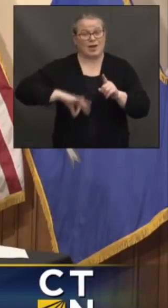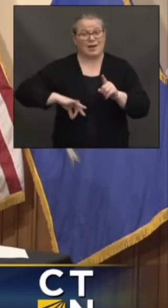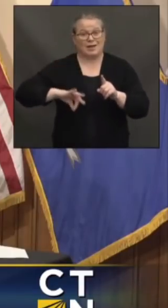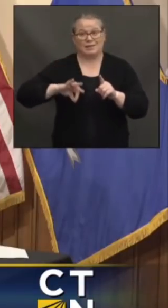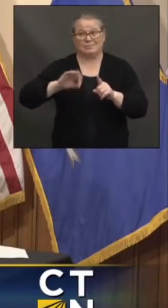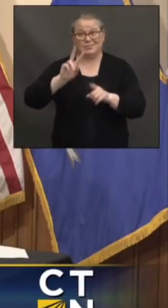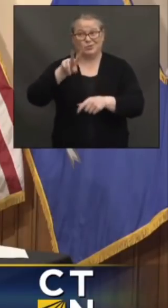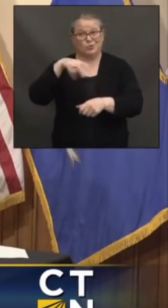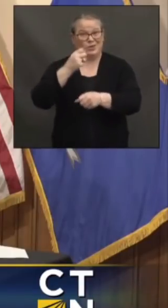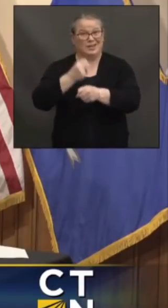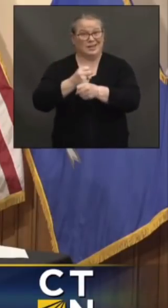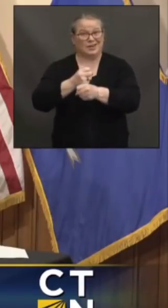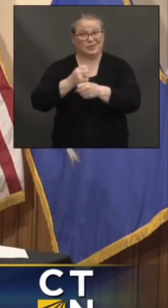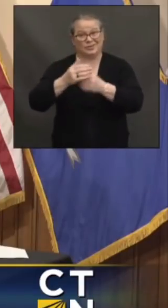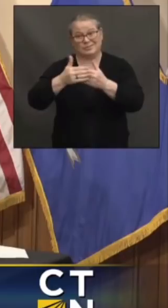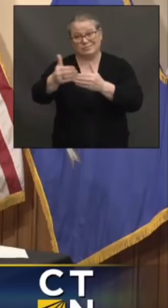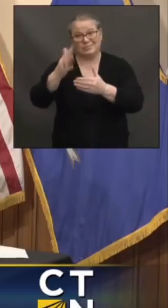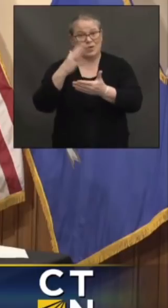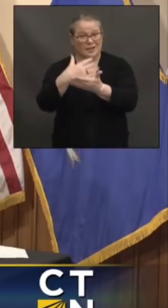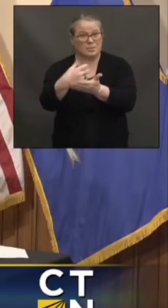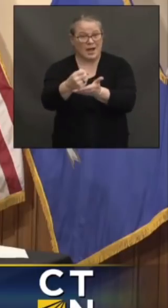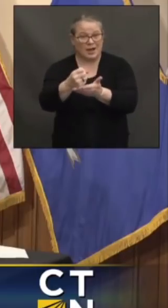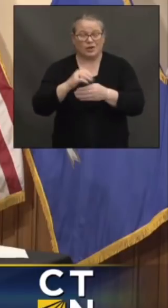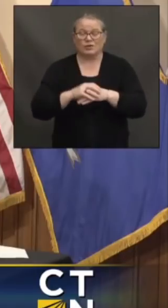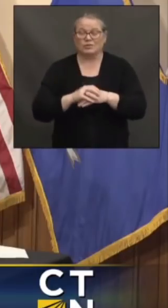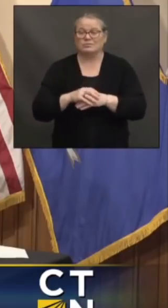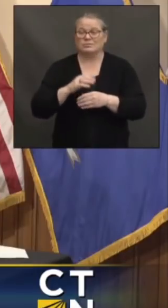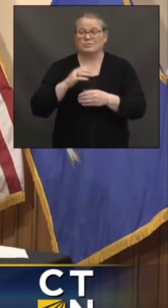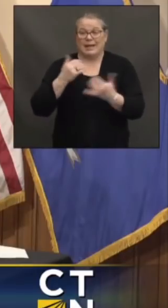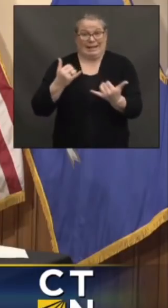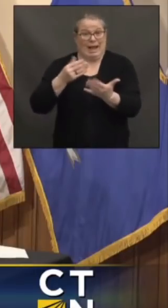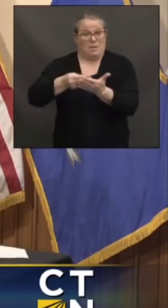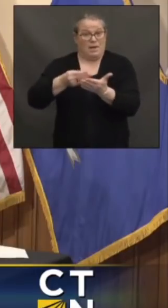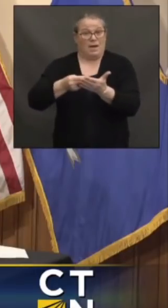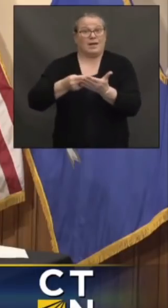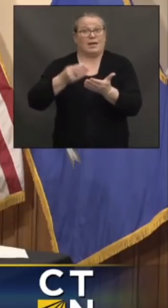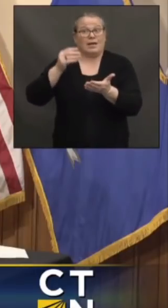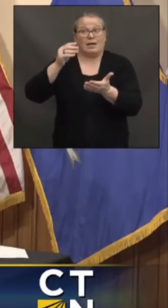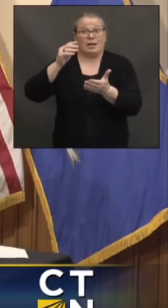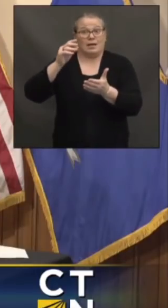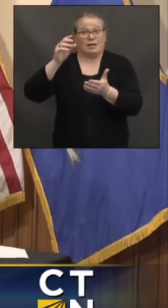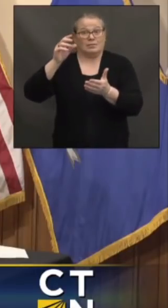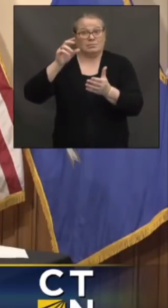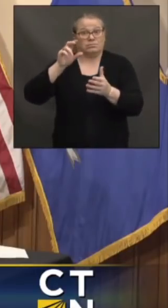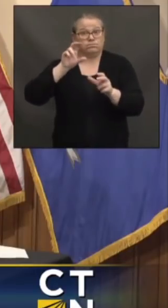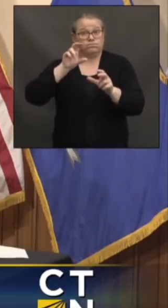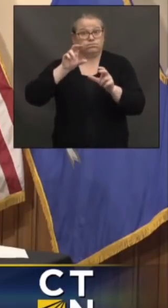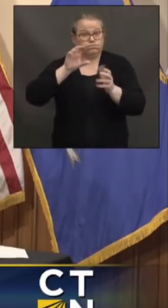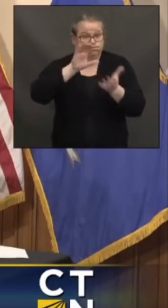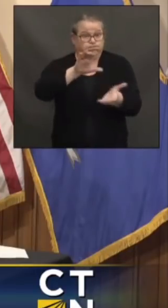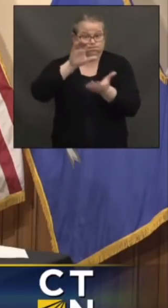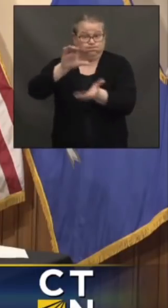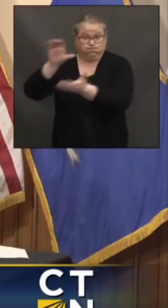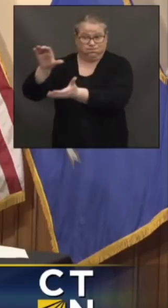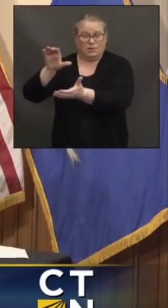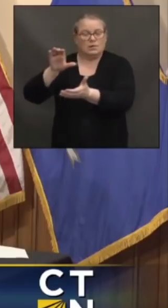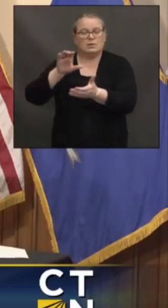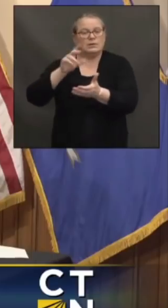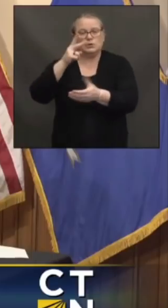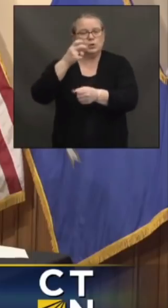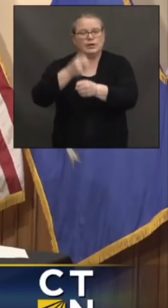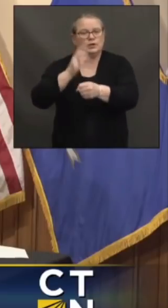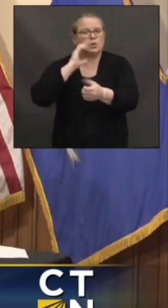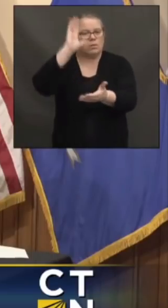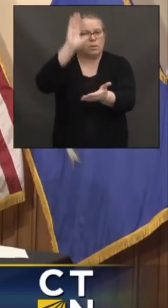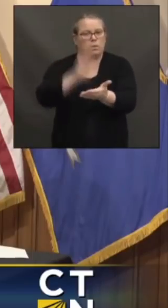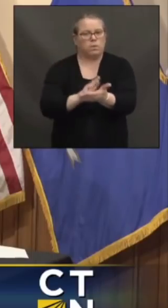that. So to what extent does this package underline what is the obligation that the